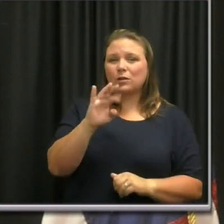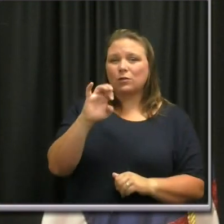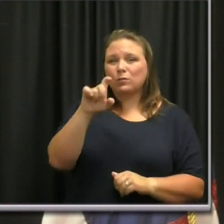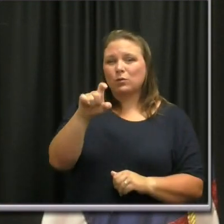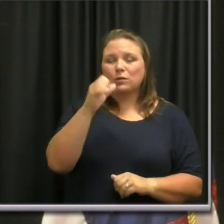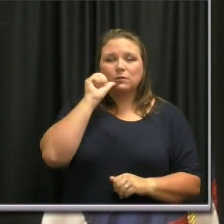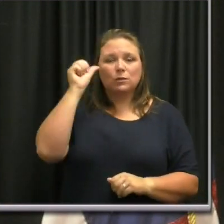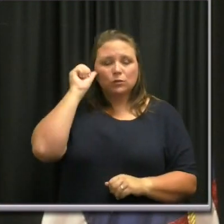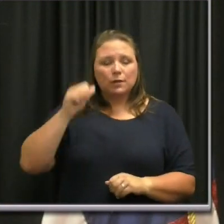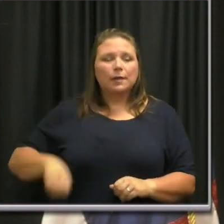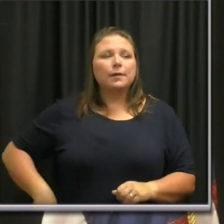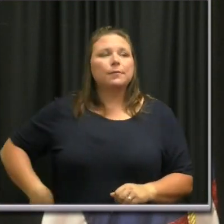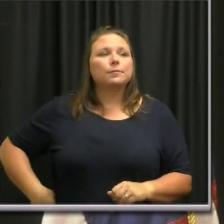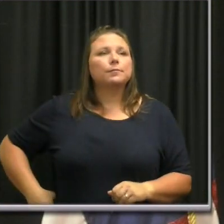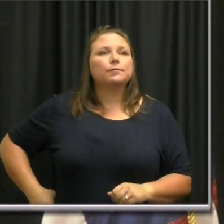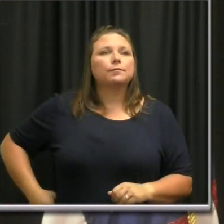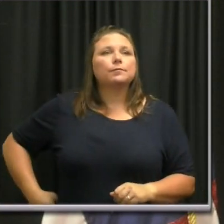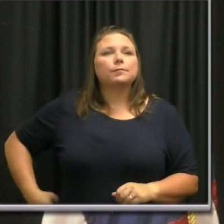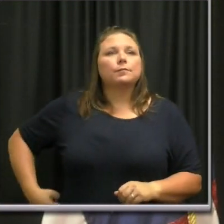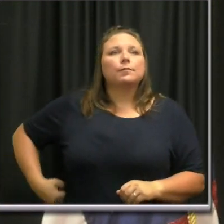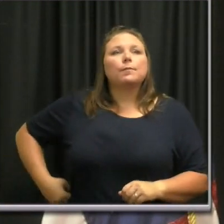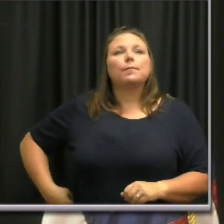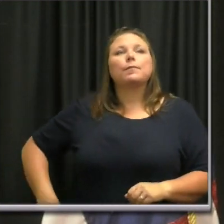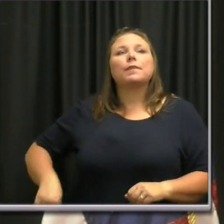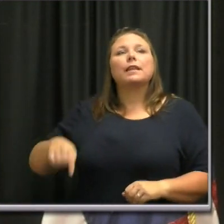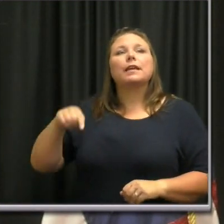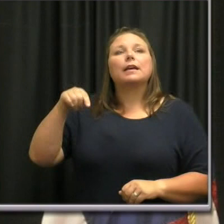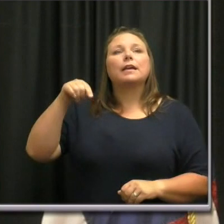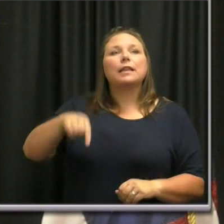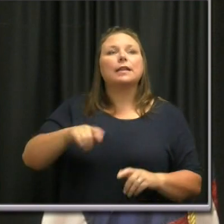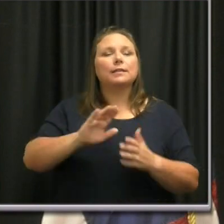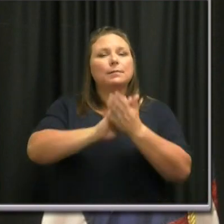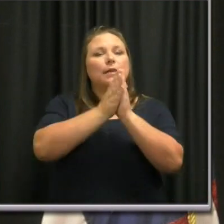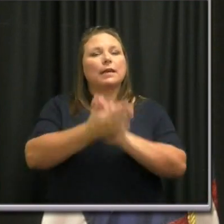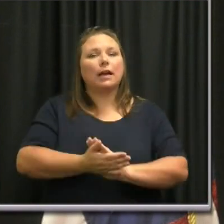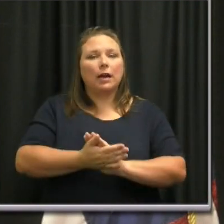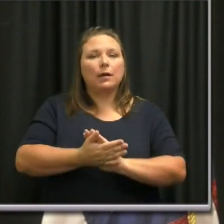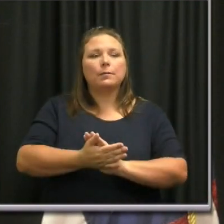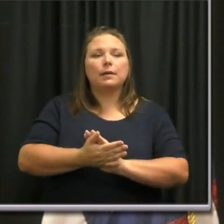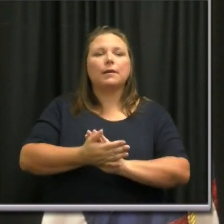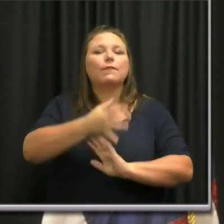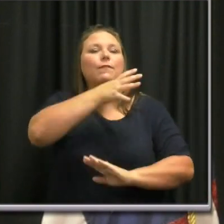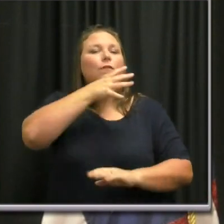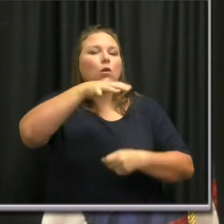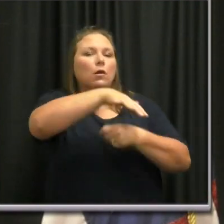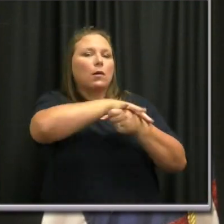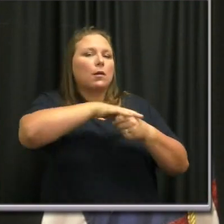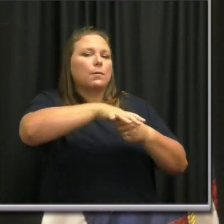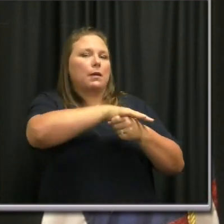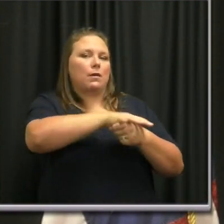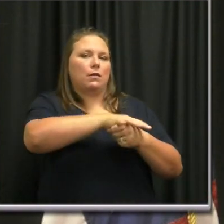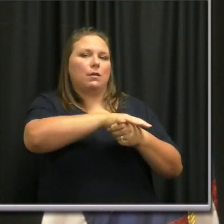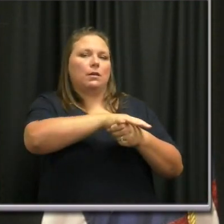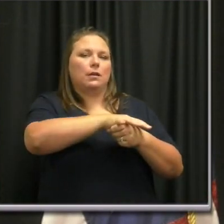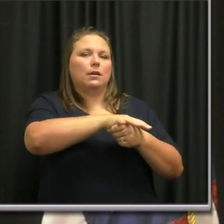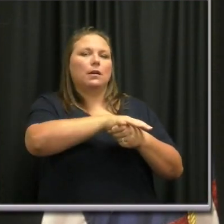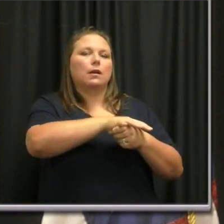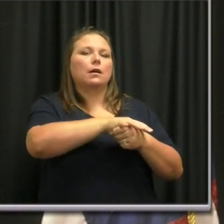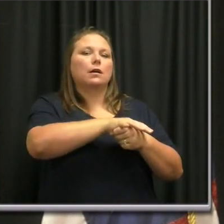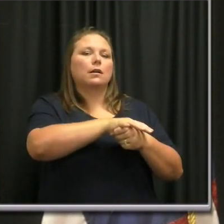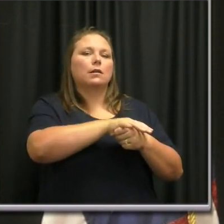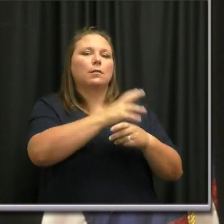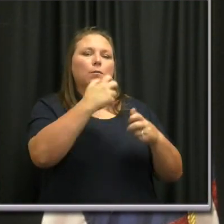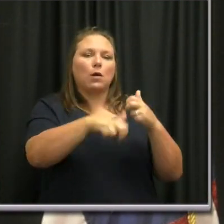is, is this is becoming a real rural problem. It's not just an urban problem. And as rural hospitals become more